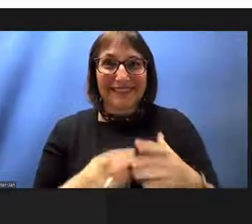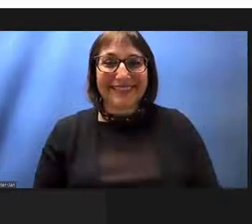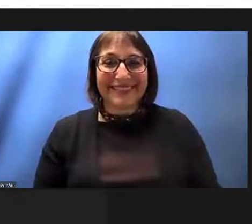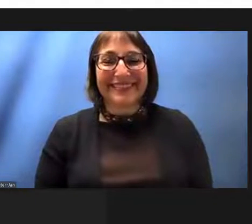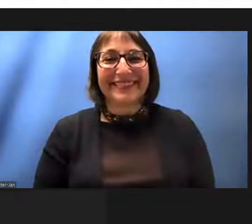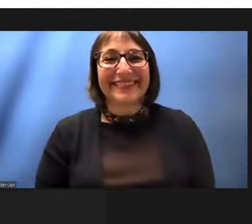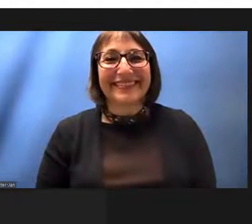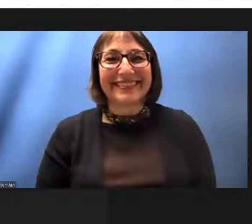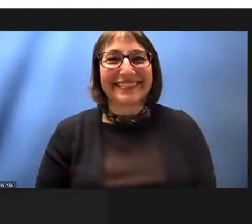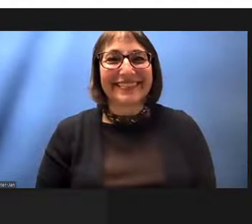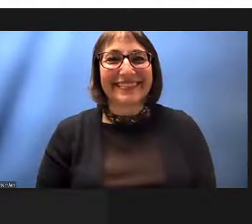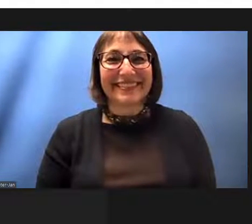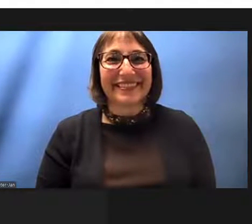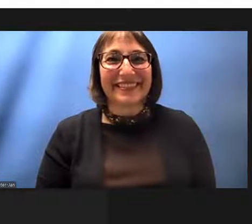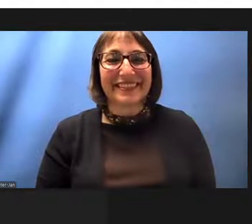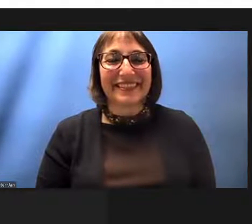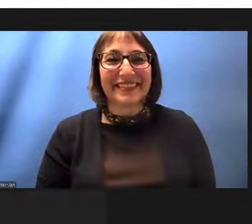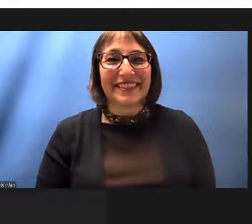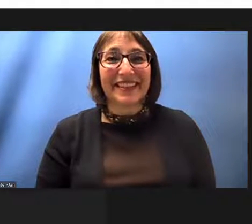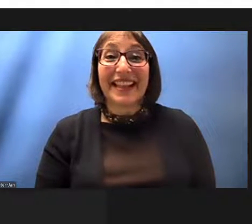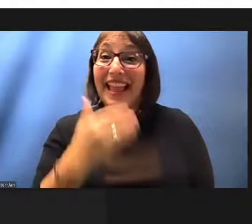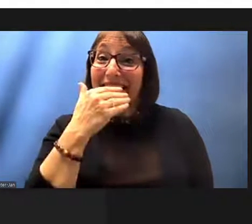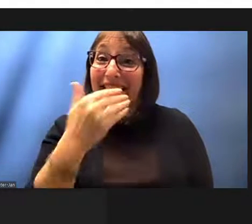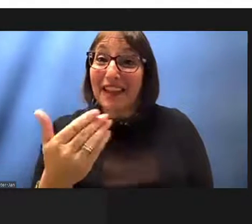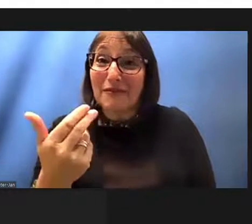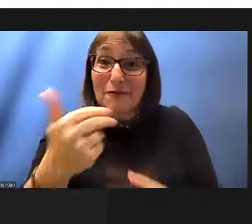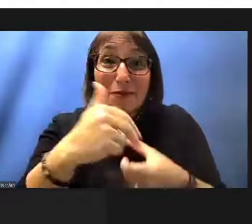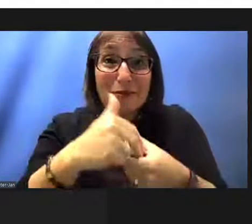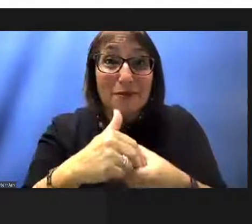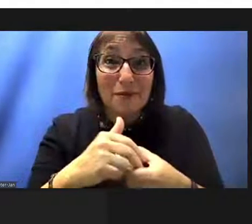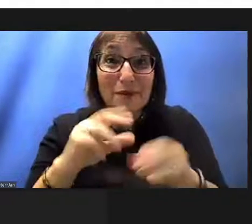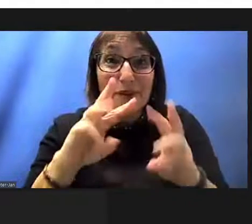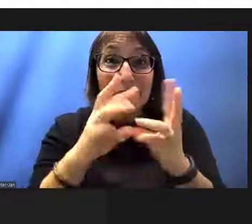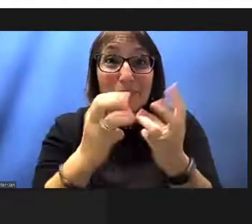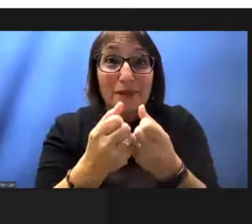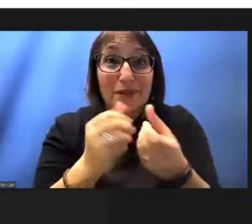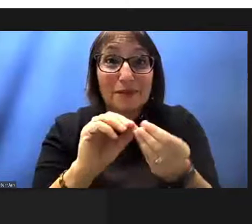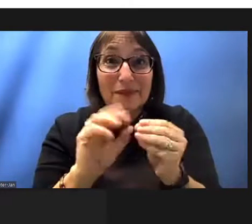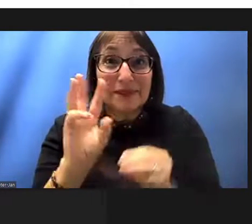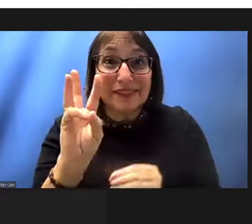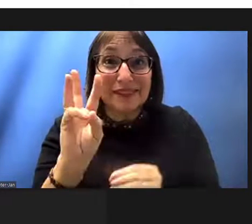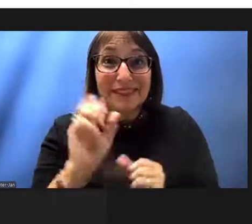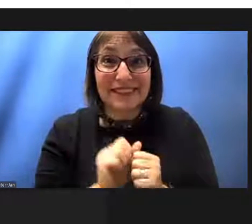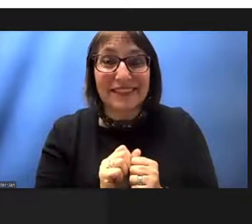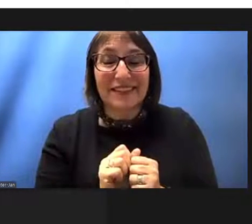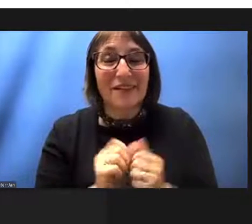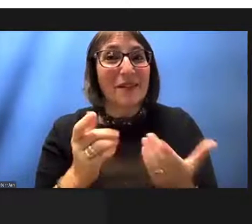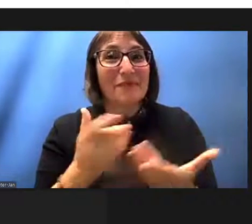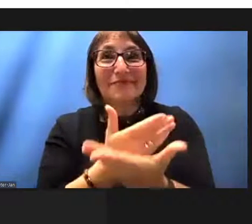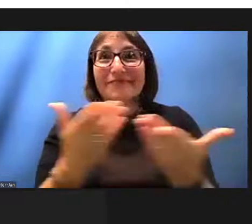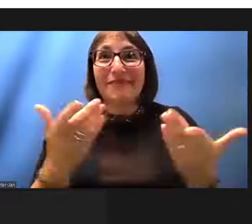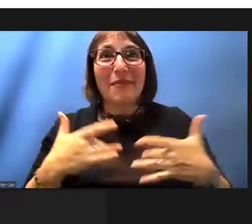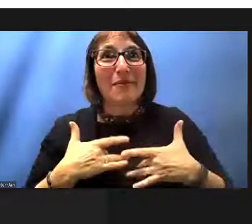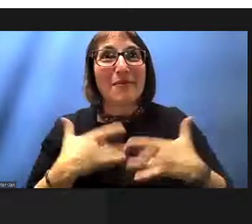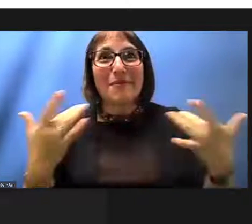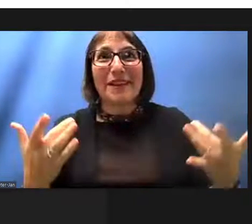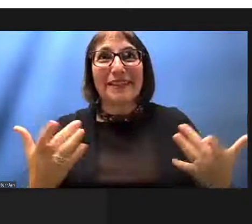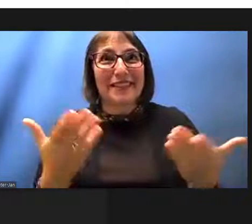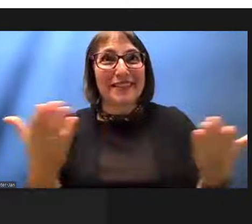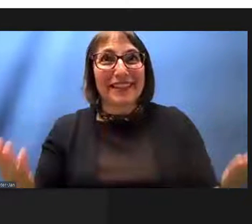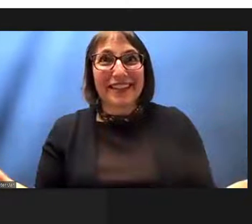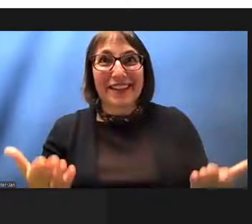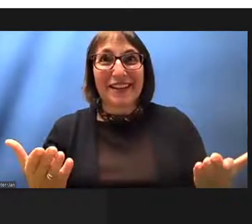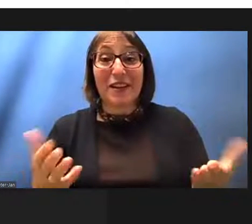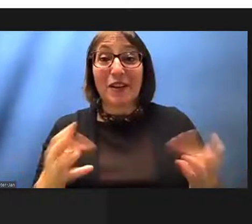yeah joining workshop number six we're all excited to have you here this is workshop six with